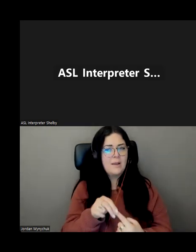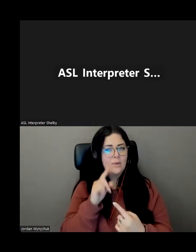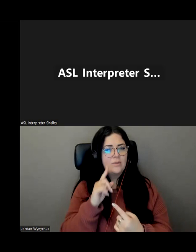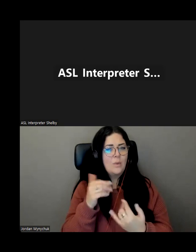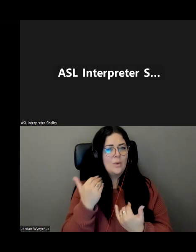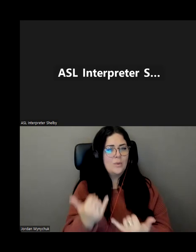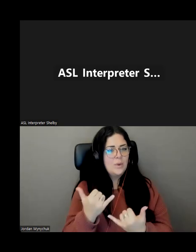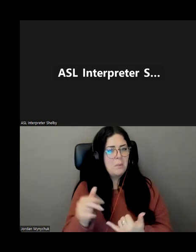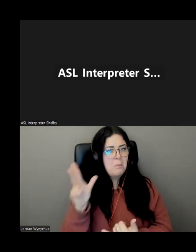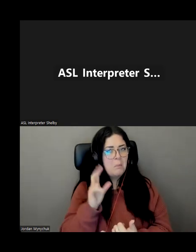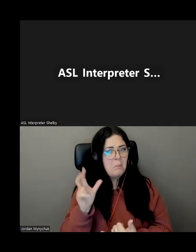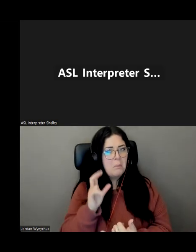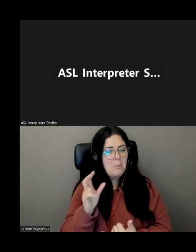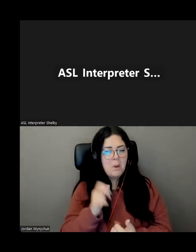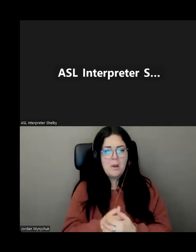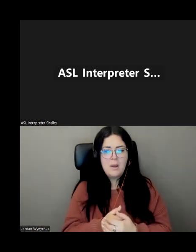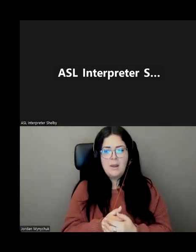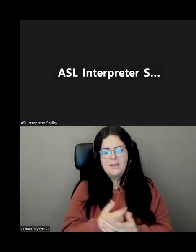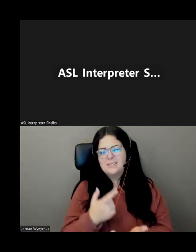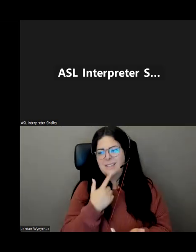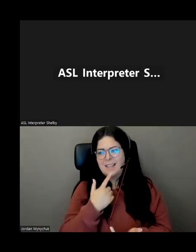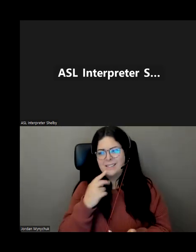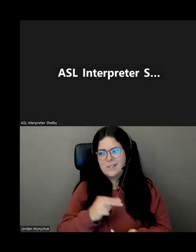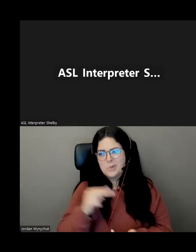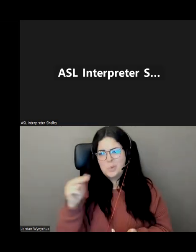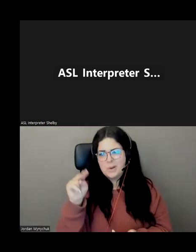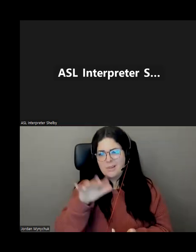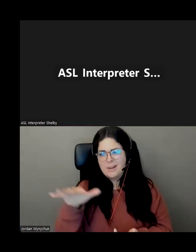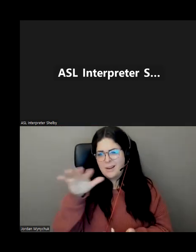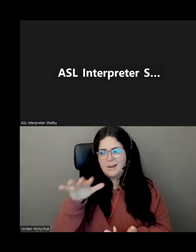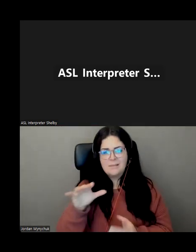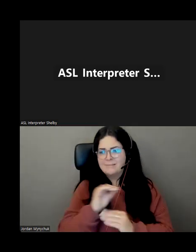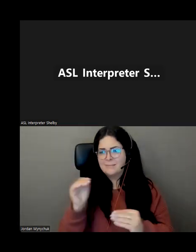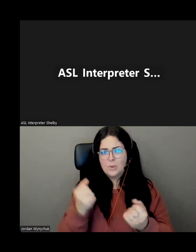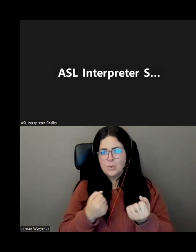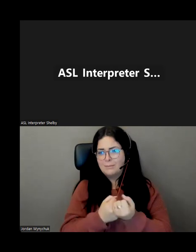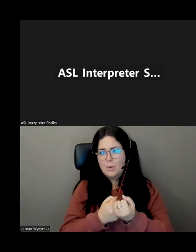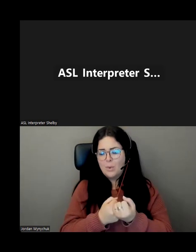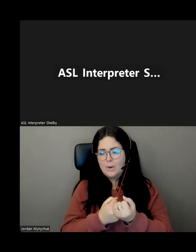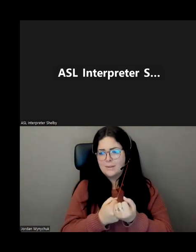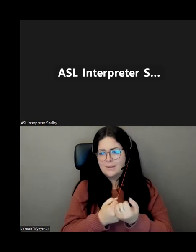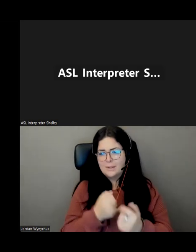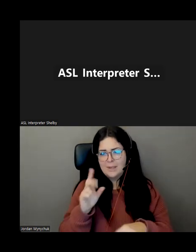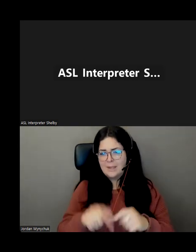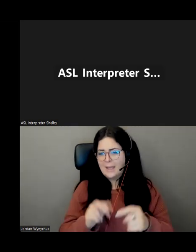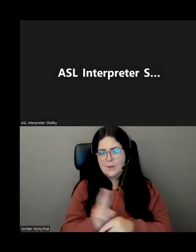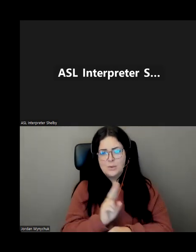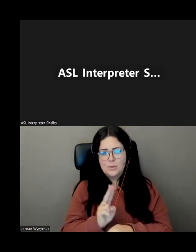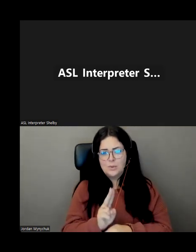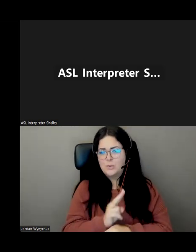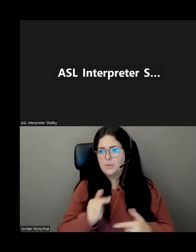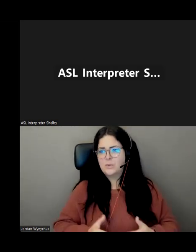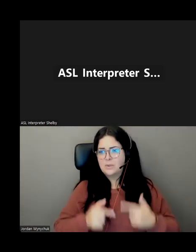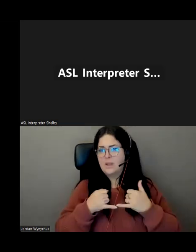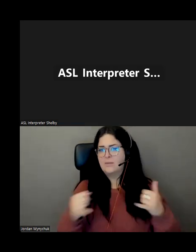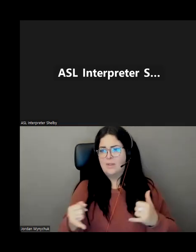um unfortunately i'm in the northern peninsula and i don't have the support systems that would allow me to effectively use lifeline otherwise i'd